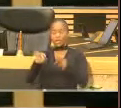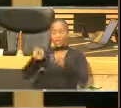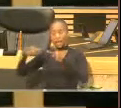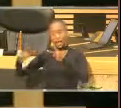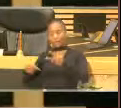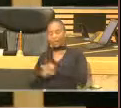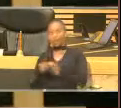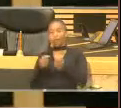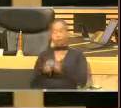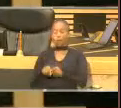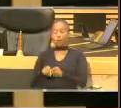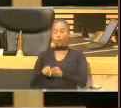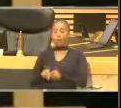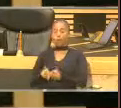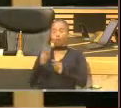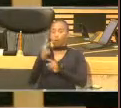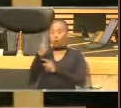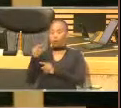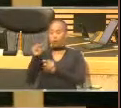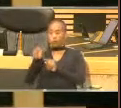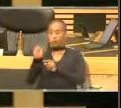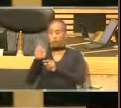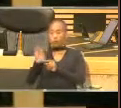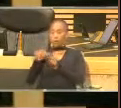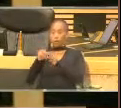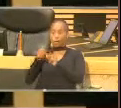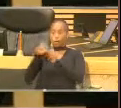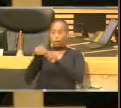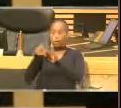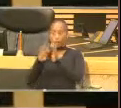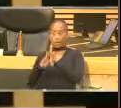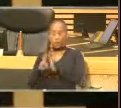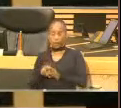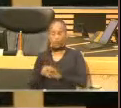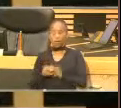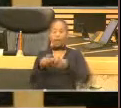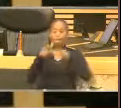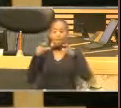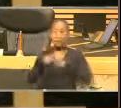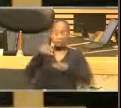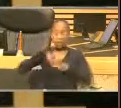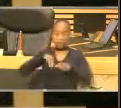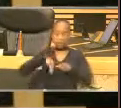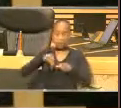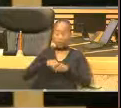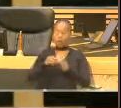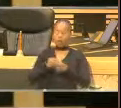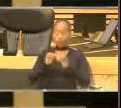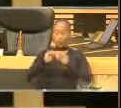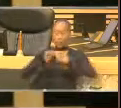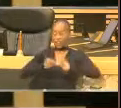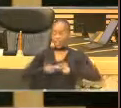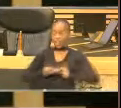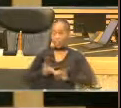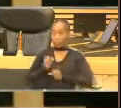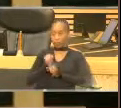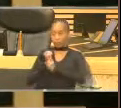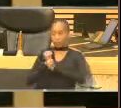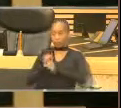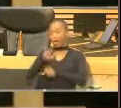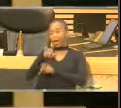.2 million rent across the Eastern Cape, with main sector benefiting being agriculture, manufacturing, and ICT.